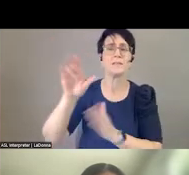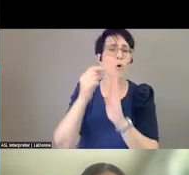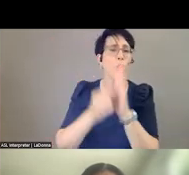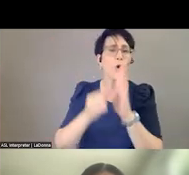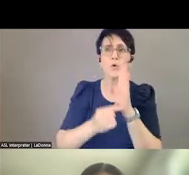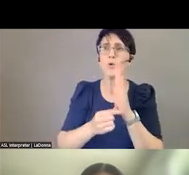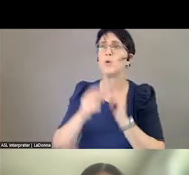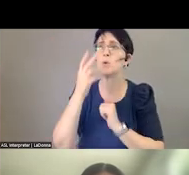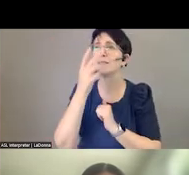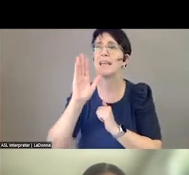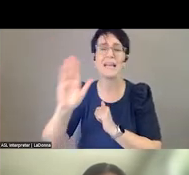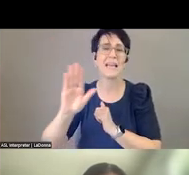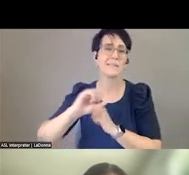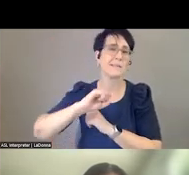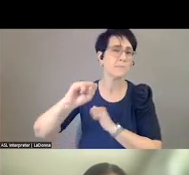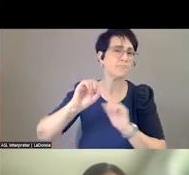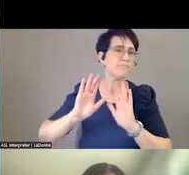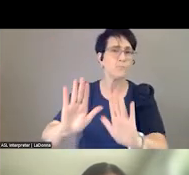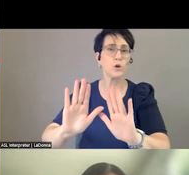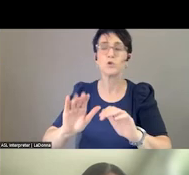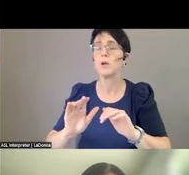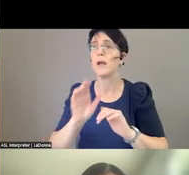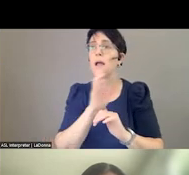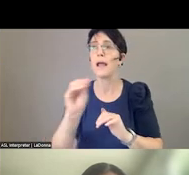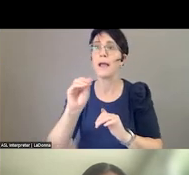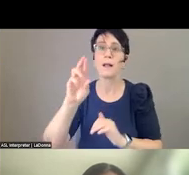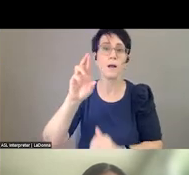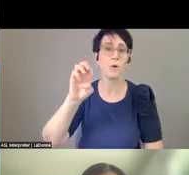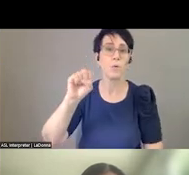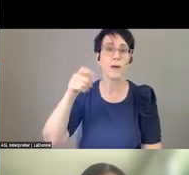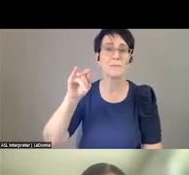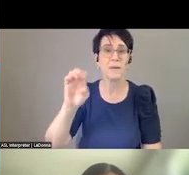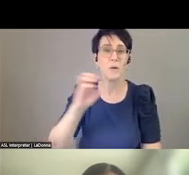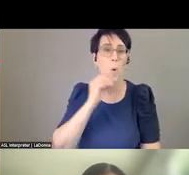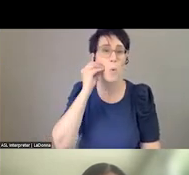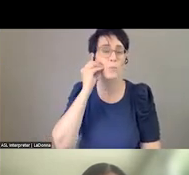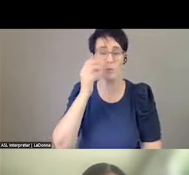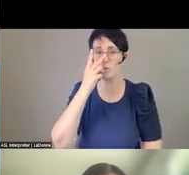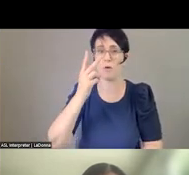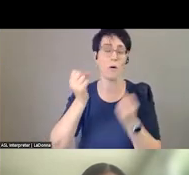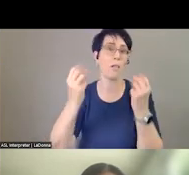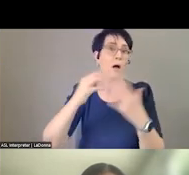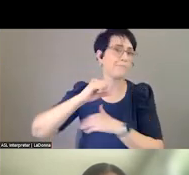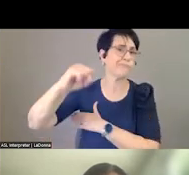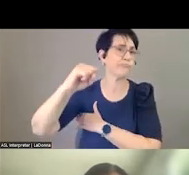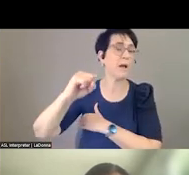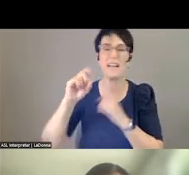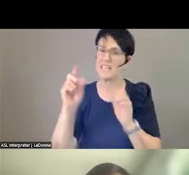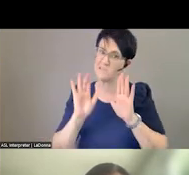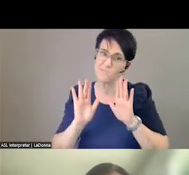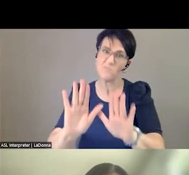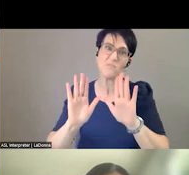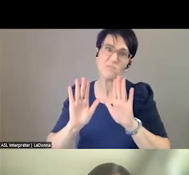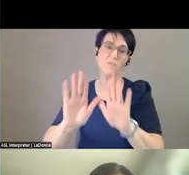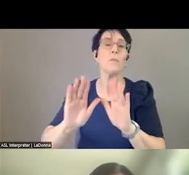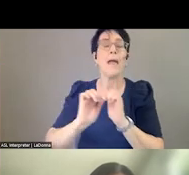but also putting the respite homes, the pushback he received. And I think for legislators, it's really important to see how these developments